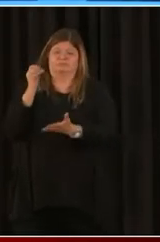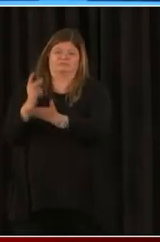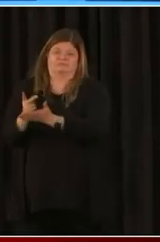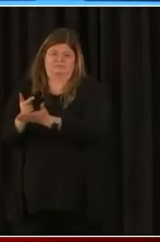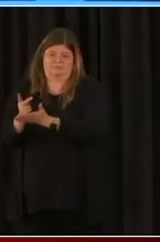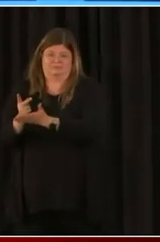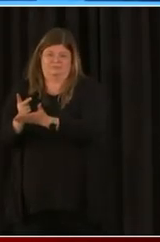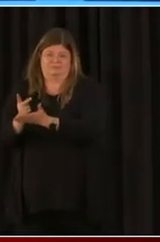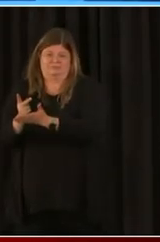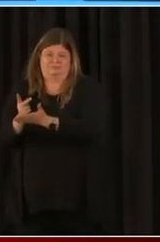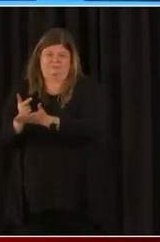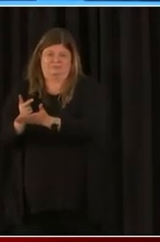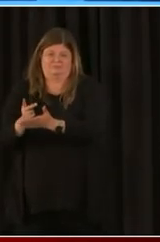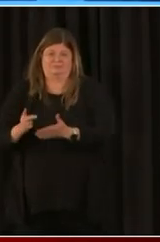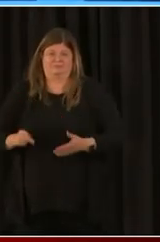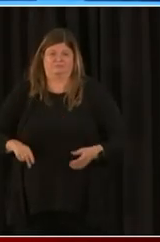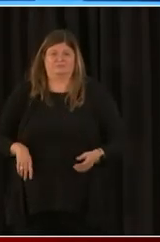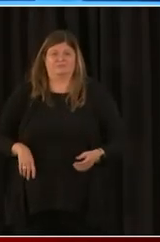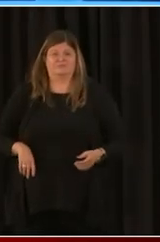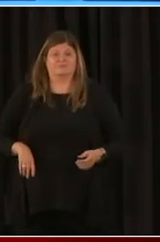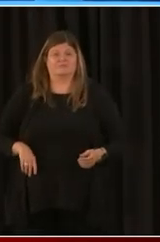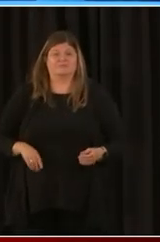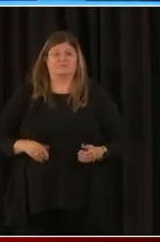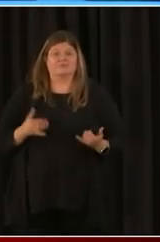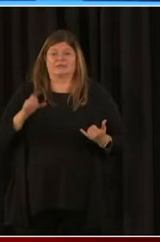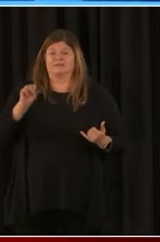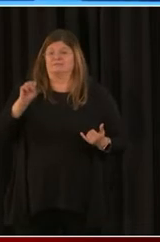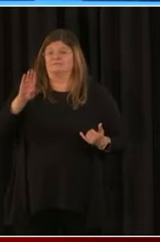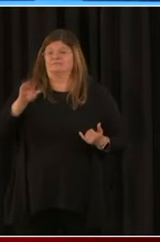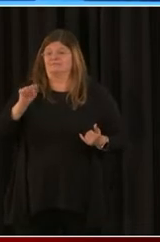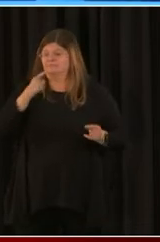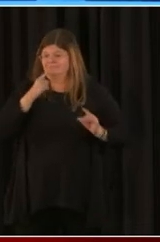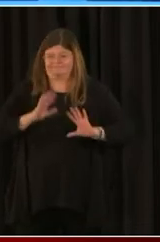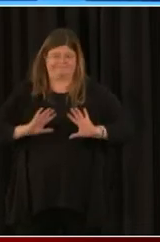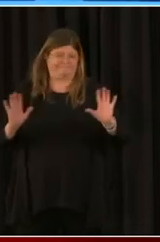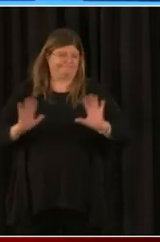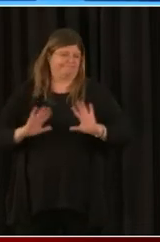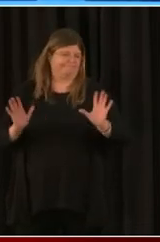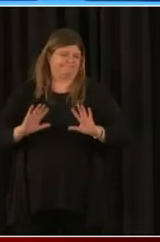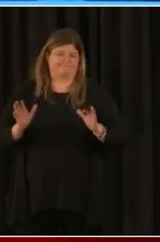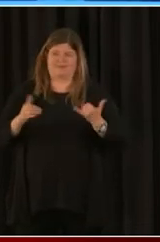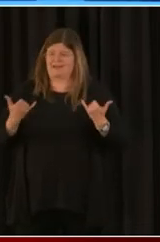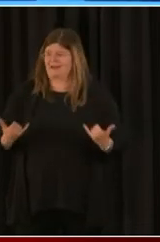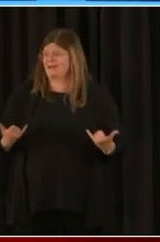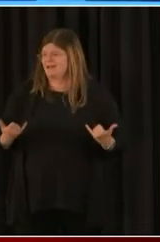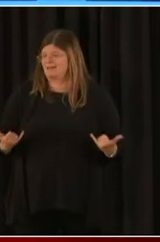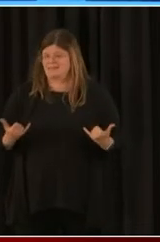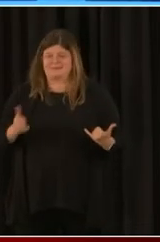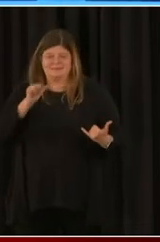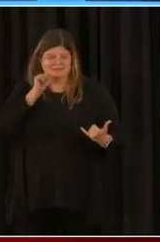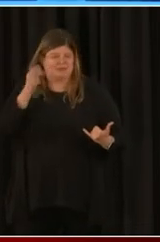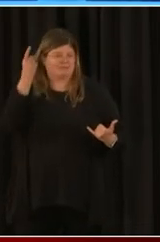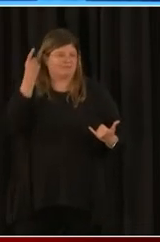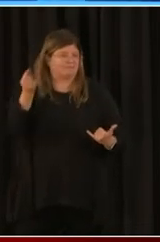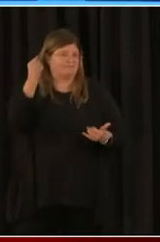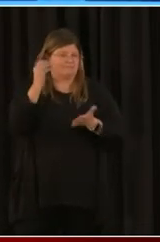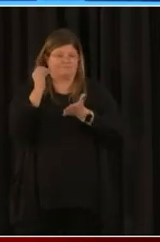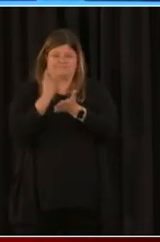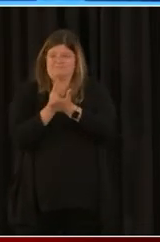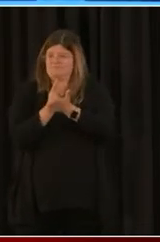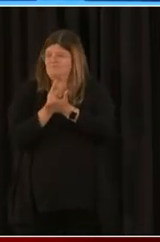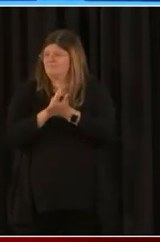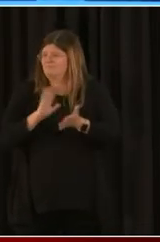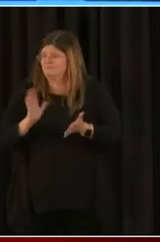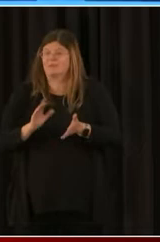The SBA has indicated to us that they're not going to do that this time around. So I would ask that you be patient. We will be in